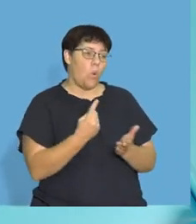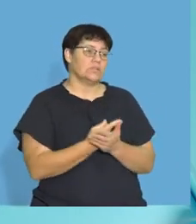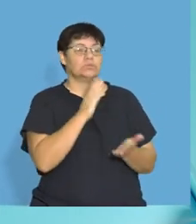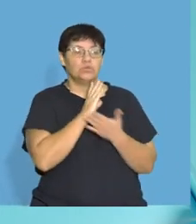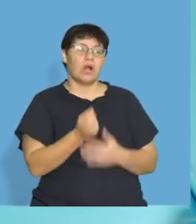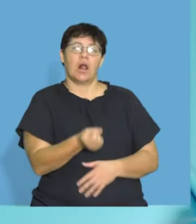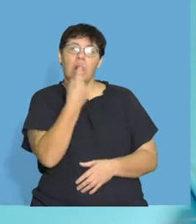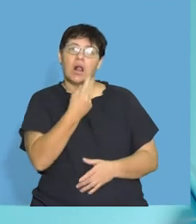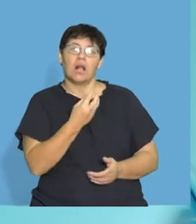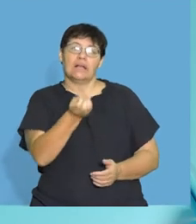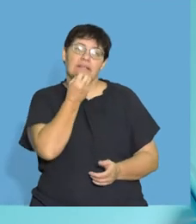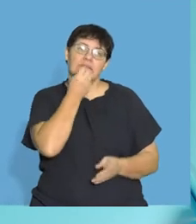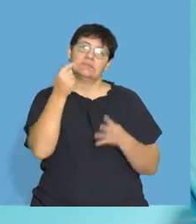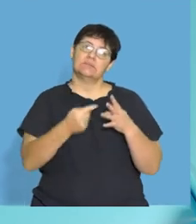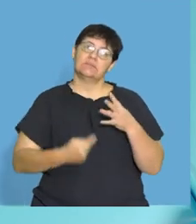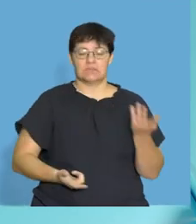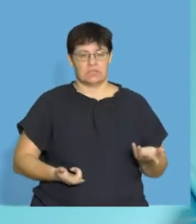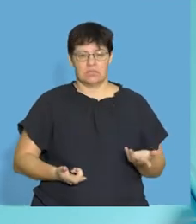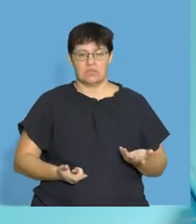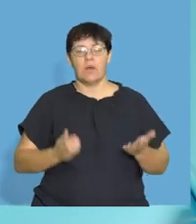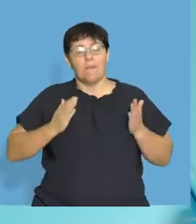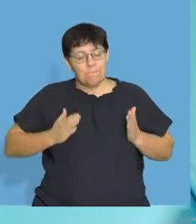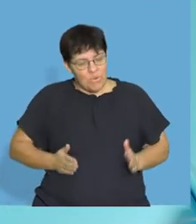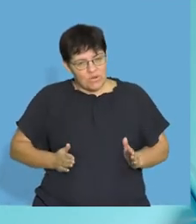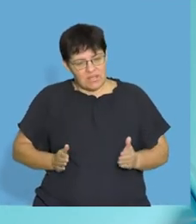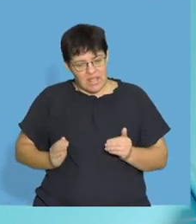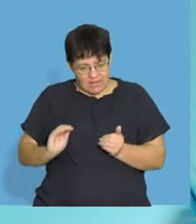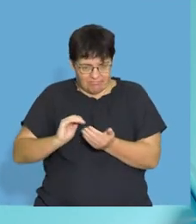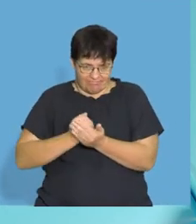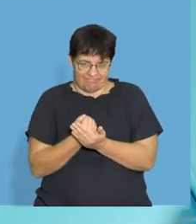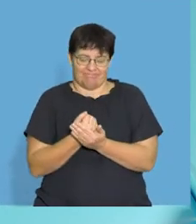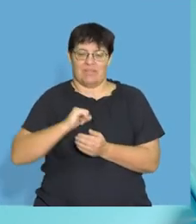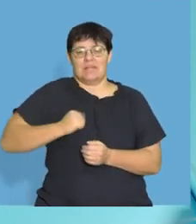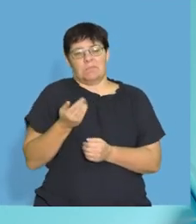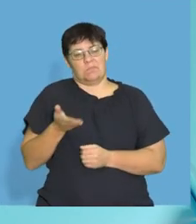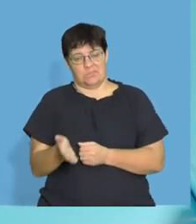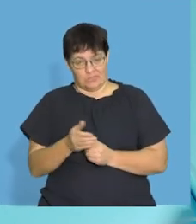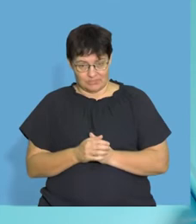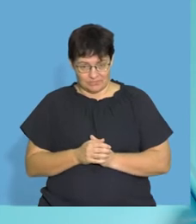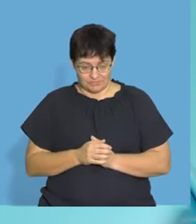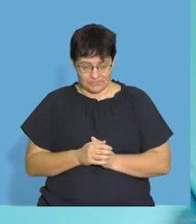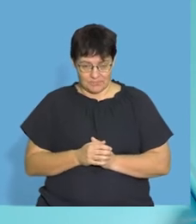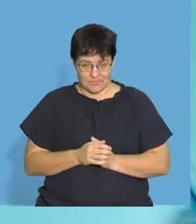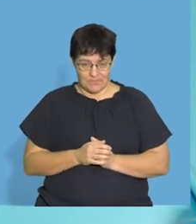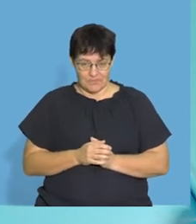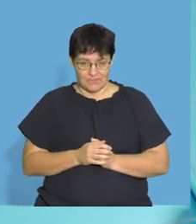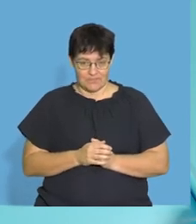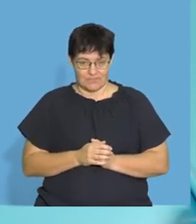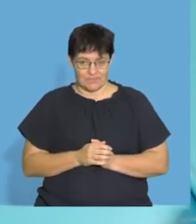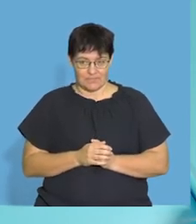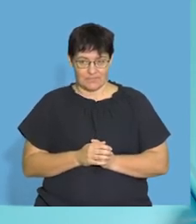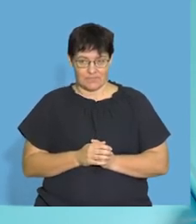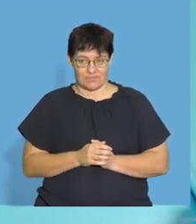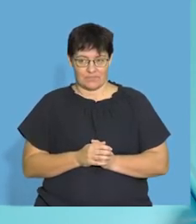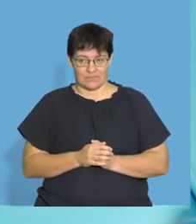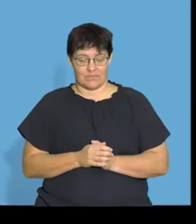We don't have to always make sure that we eat these and our body stores them. Okay, so it stores the certain vitamins in